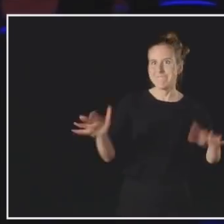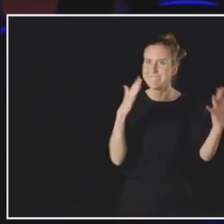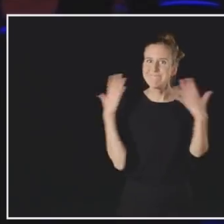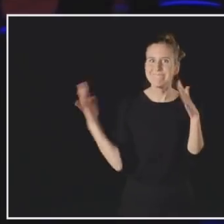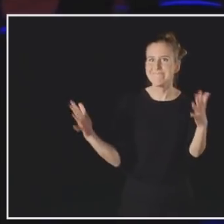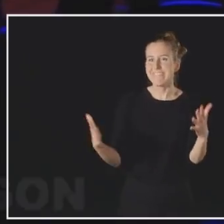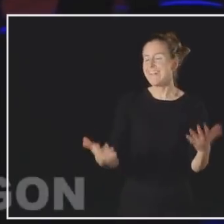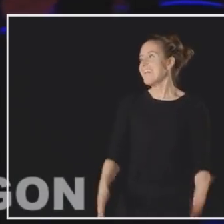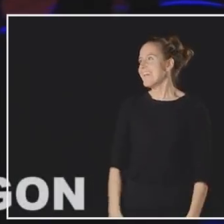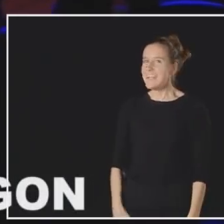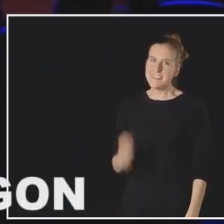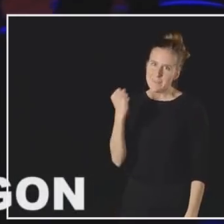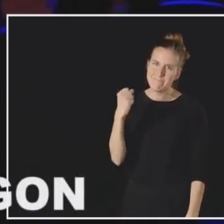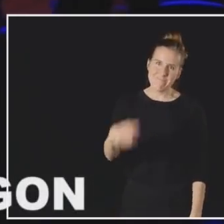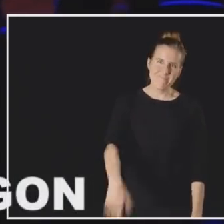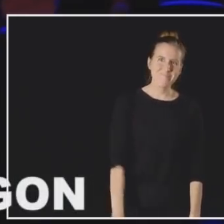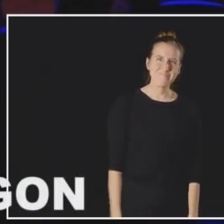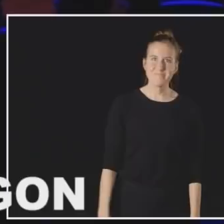I got through that.